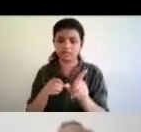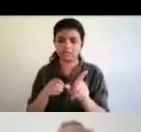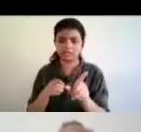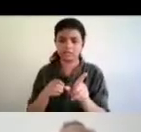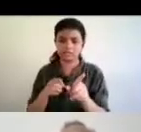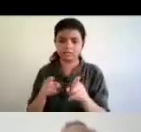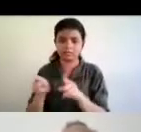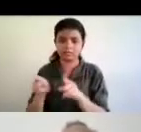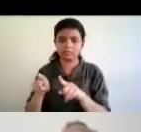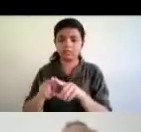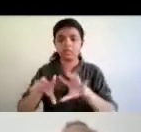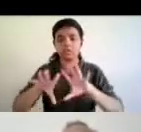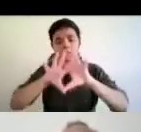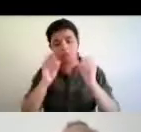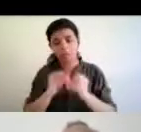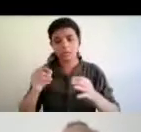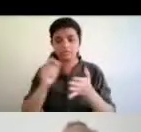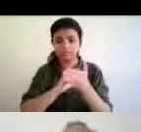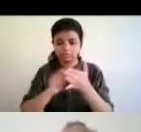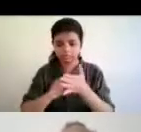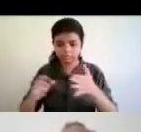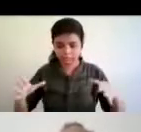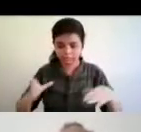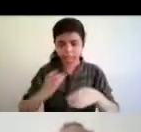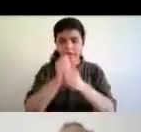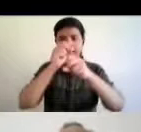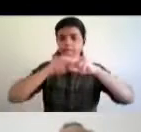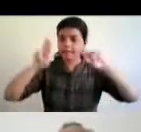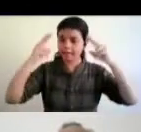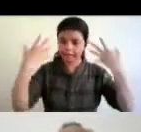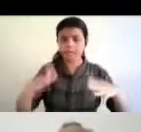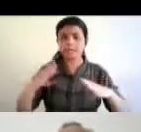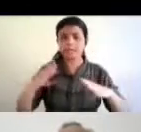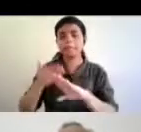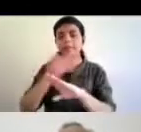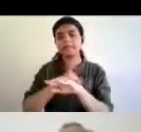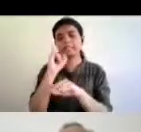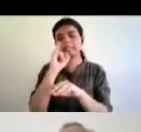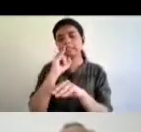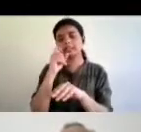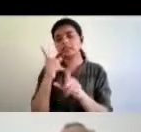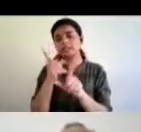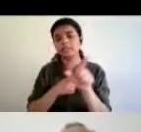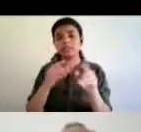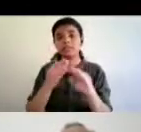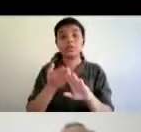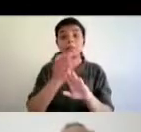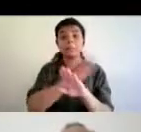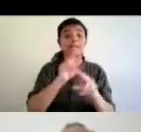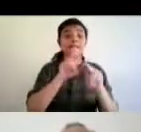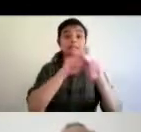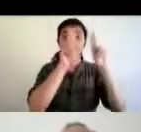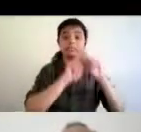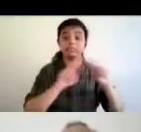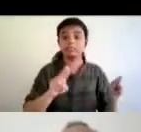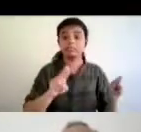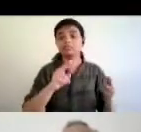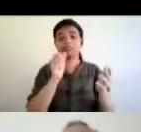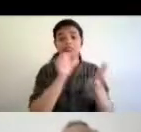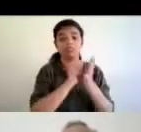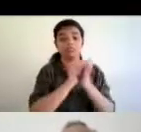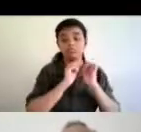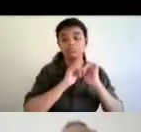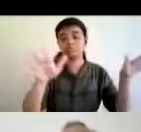the whole text was finalized and it had representatives from the international publisher association the blindness organizations